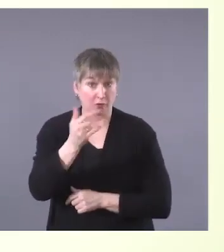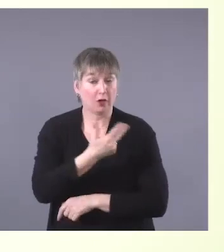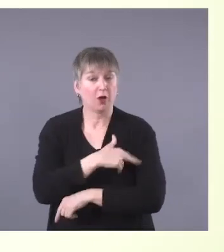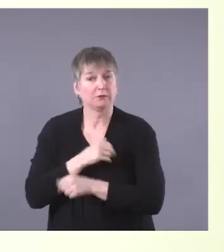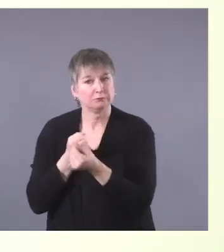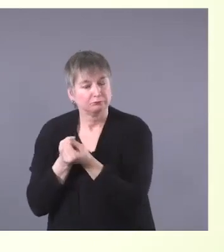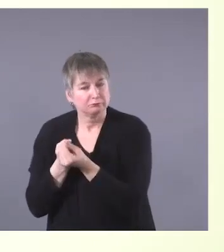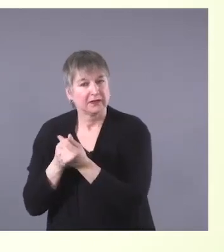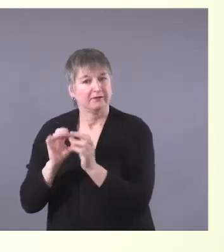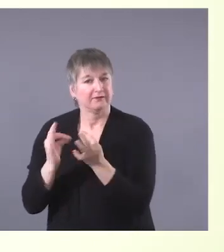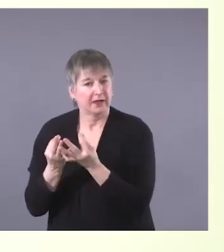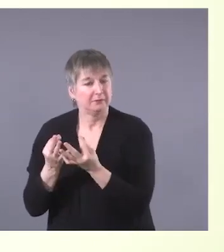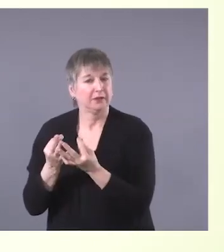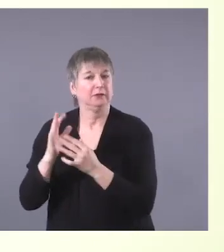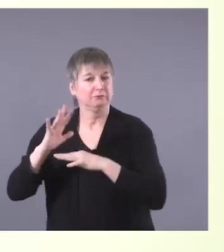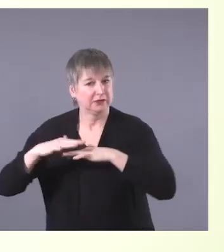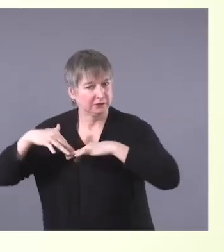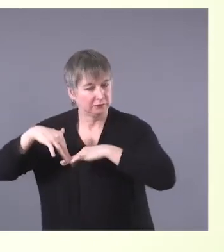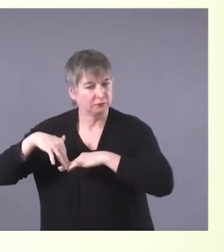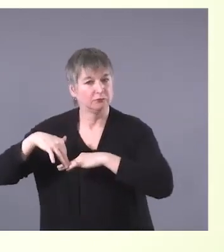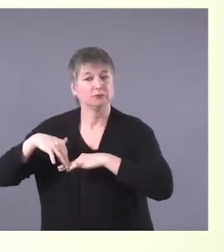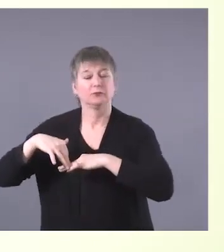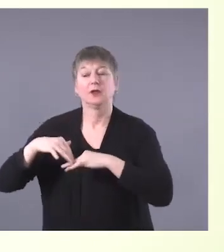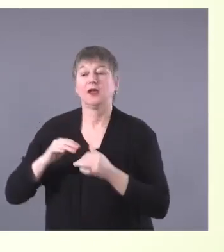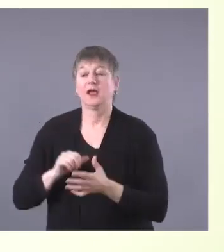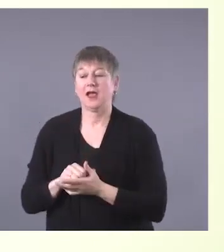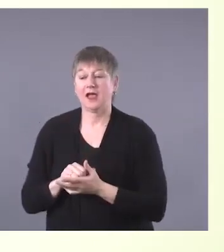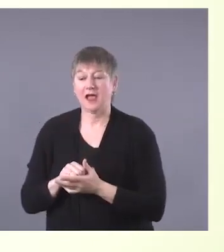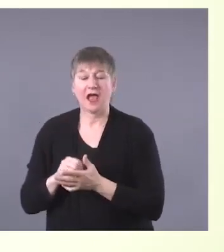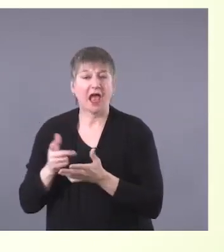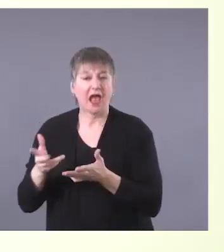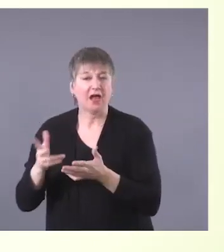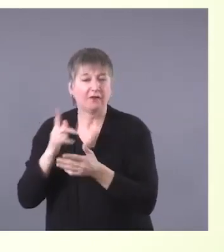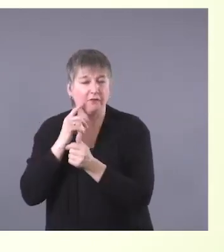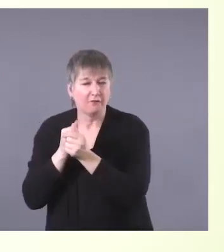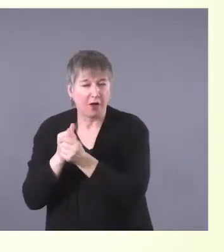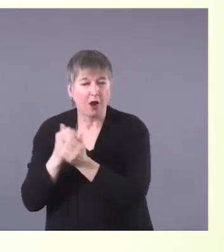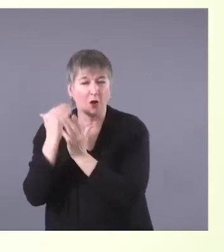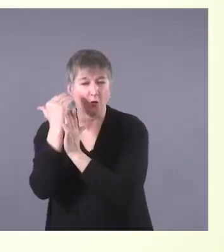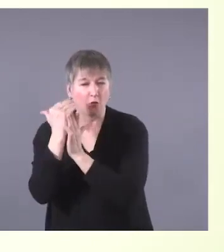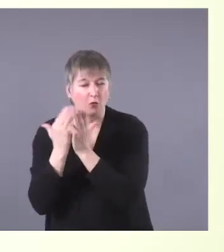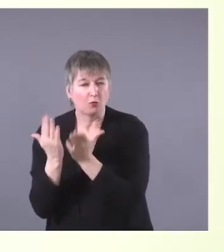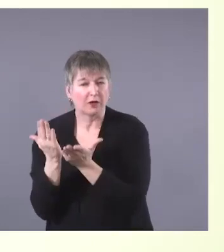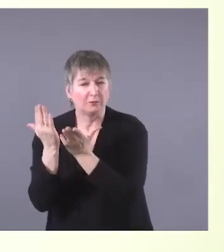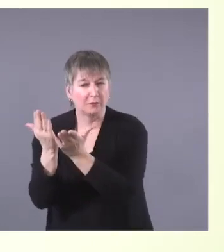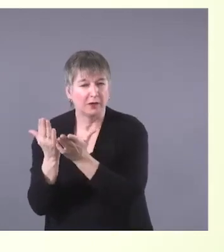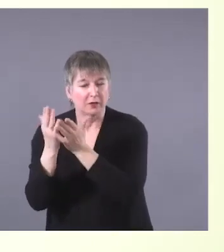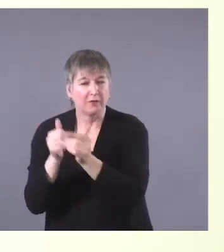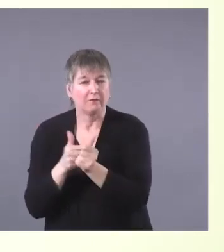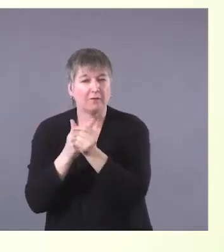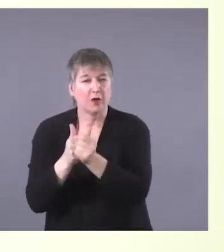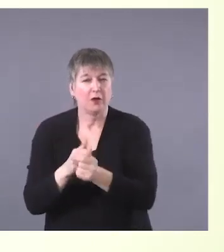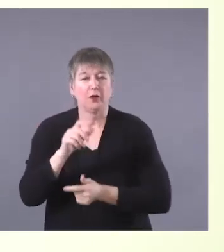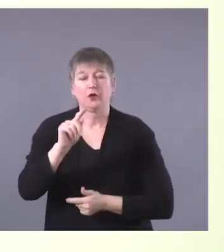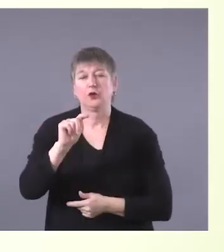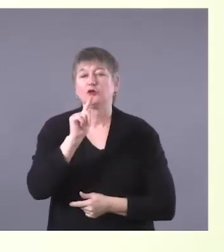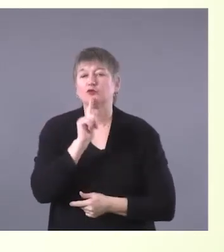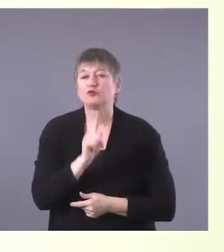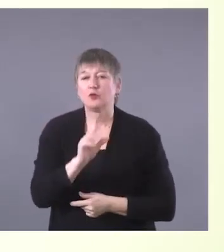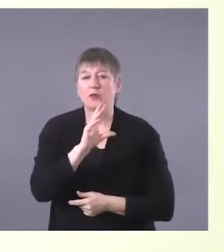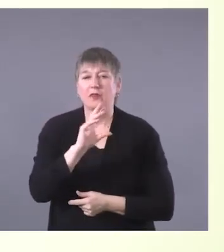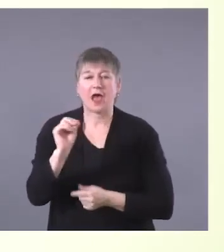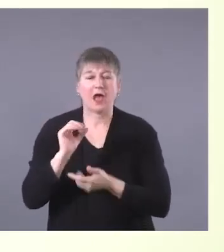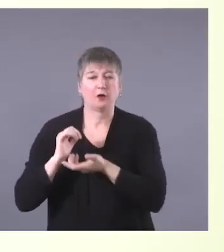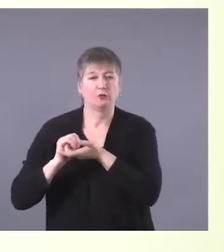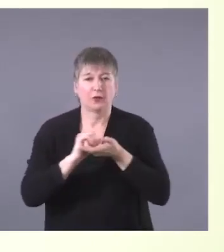Indigenous framework and follows the recommendations brought about by the Truth and Reconciliation Commission. She is